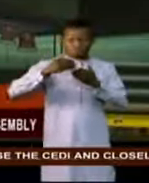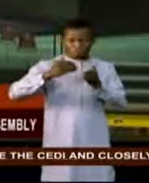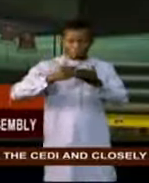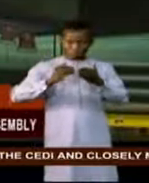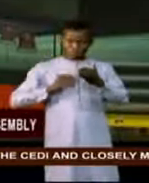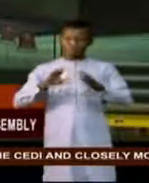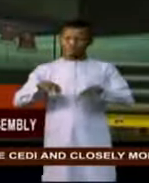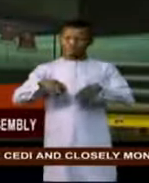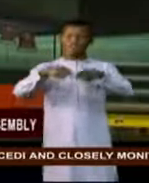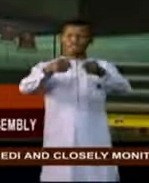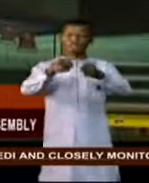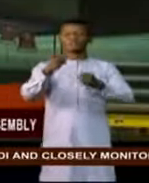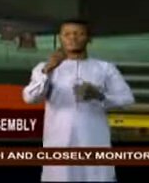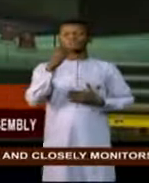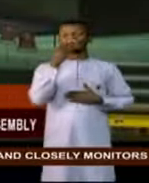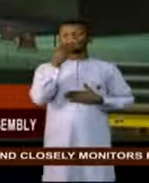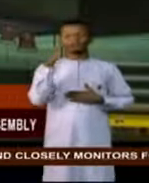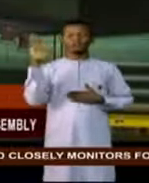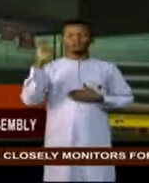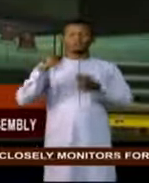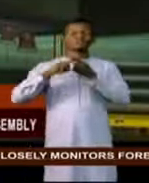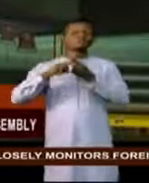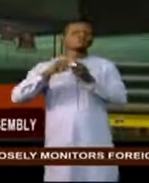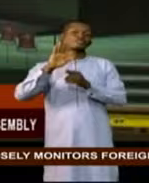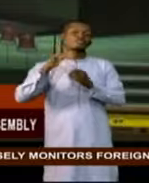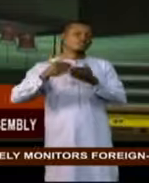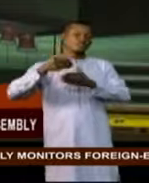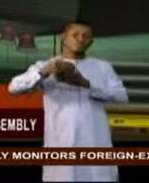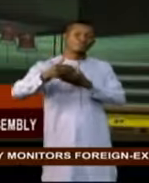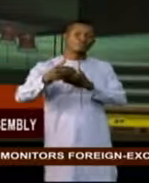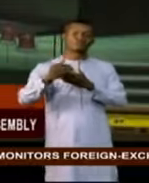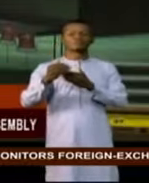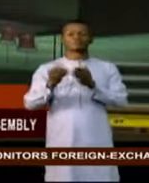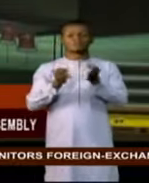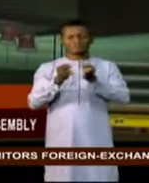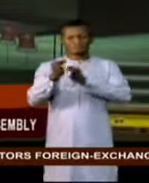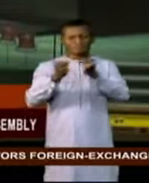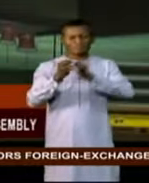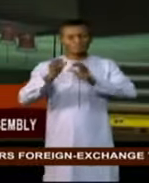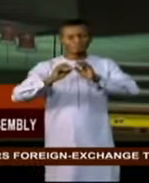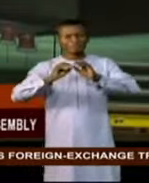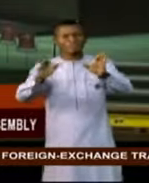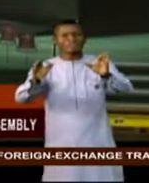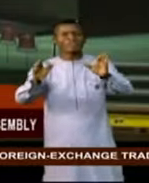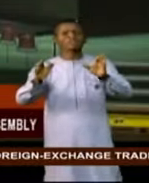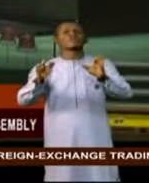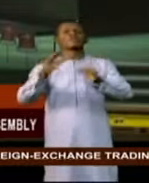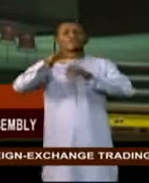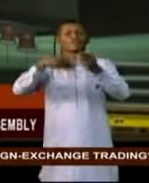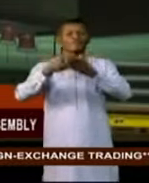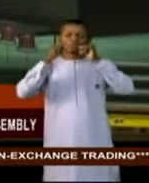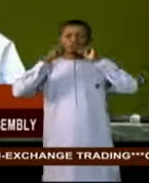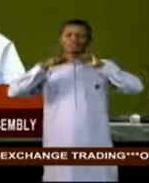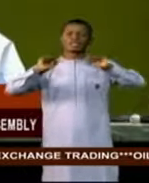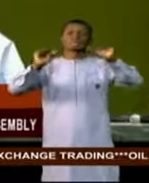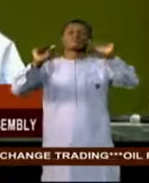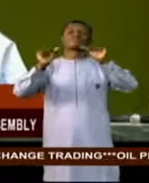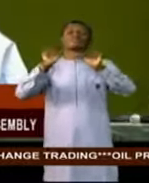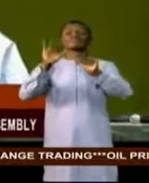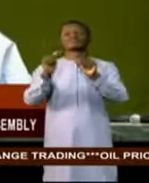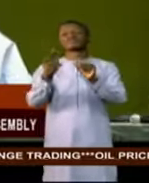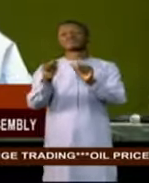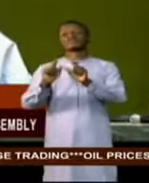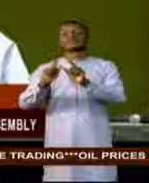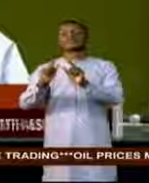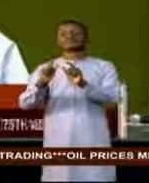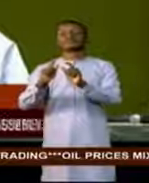of leadership to his successor, Professor Bandi listed some of the giant strides accomplished by the session. The